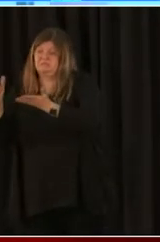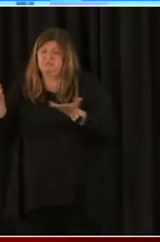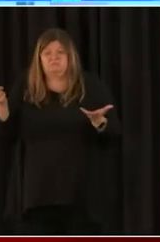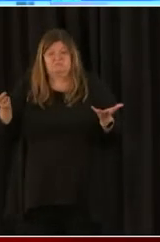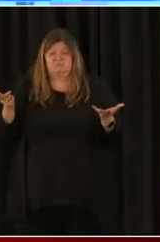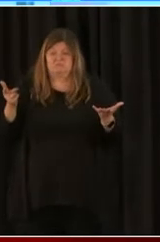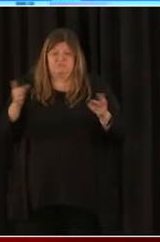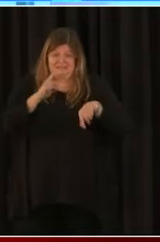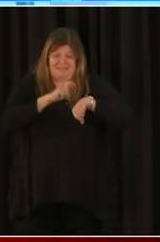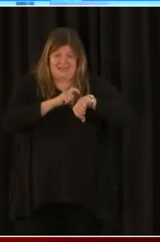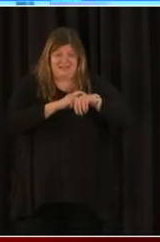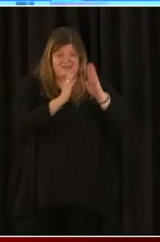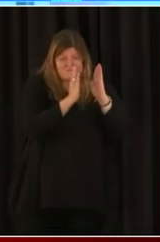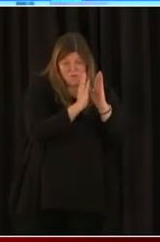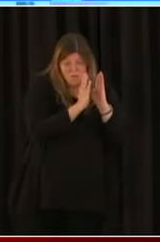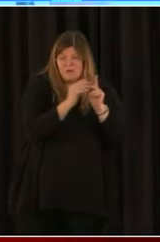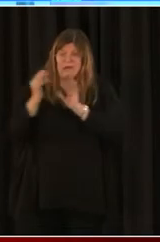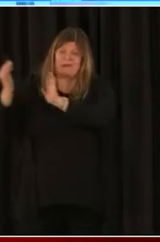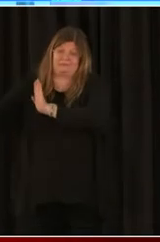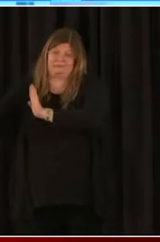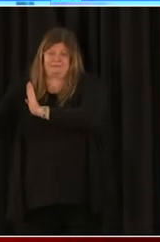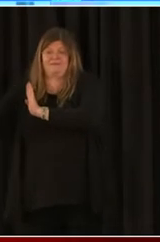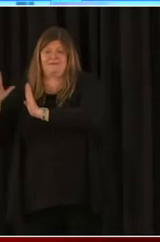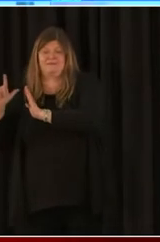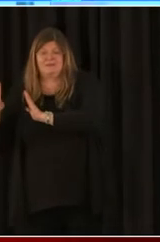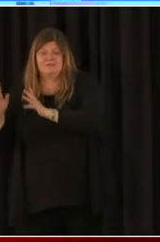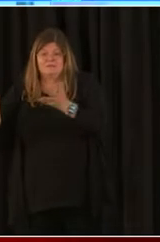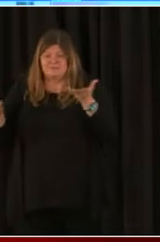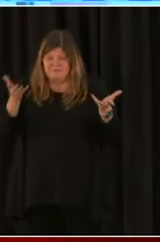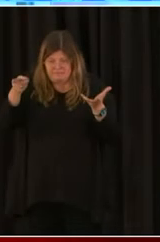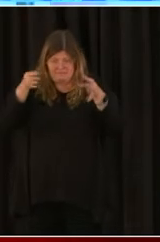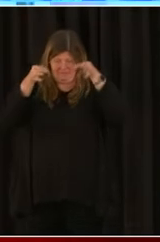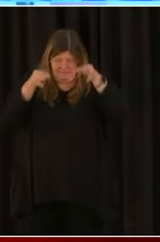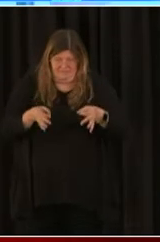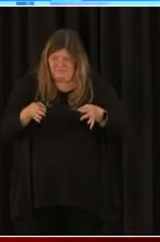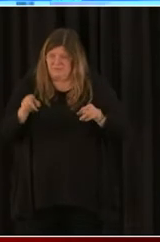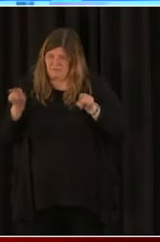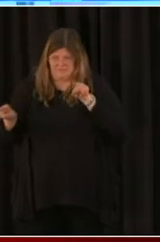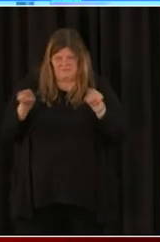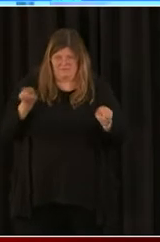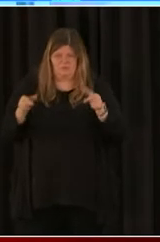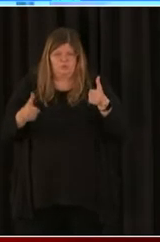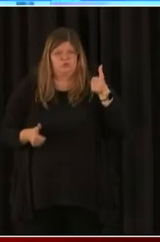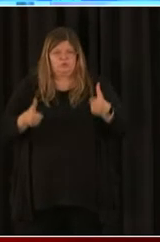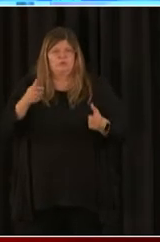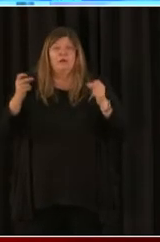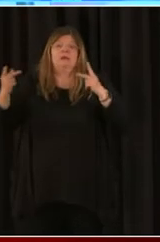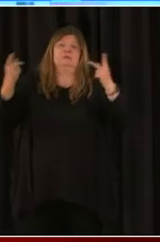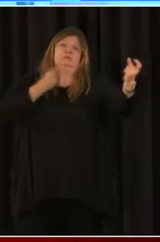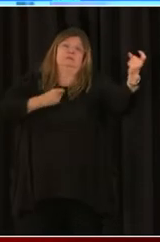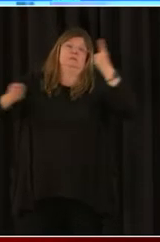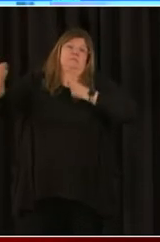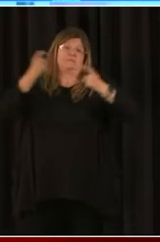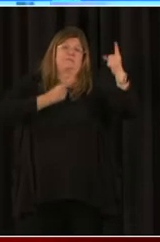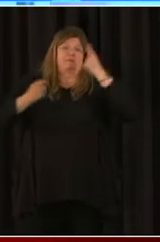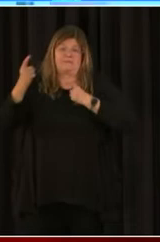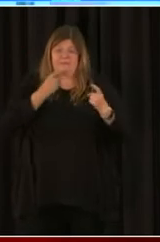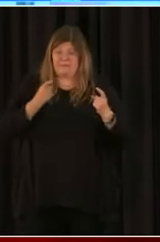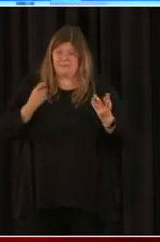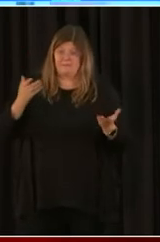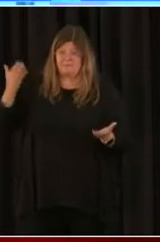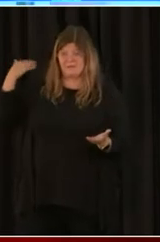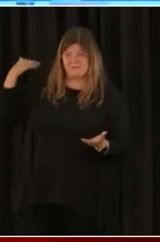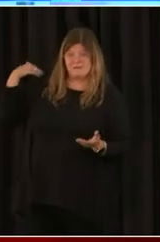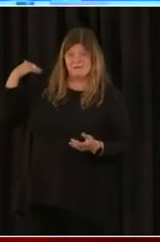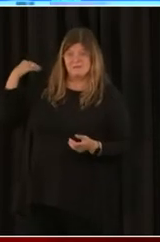very important because I received a lot of phone calls about this. It repeals the requirement of deducting the